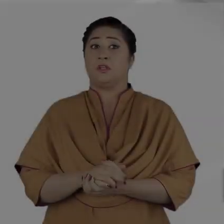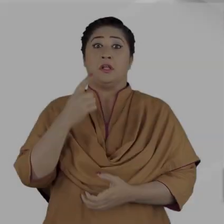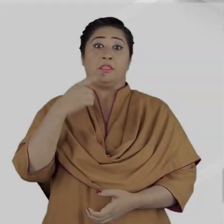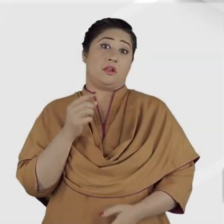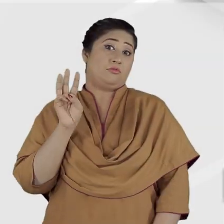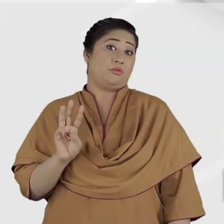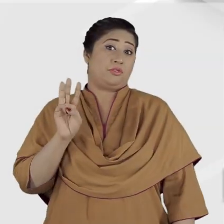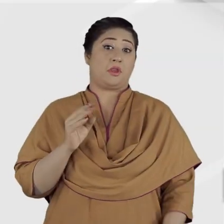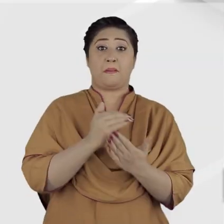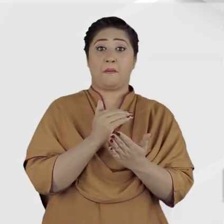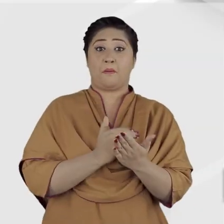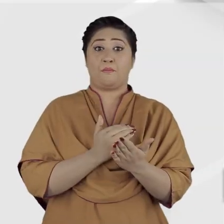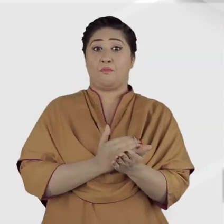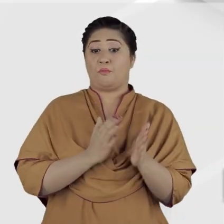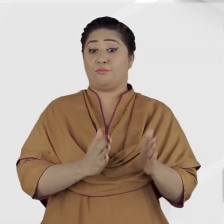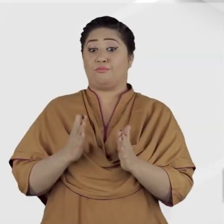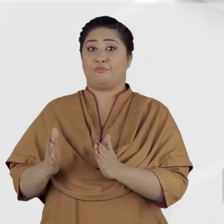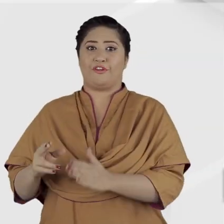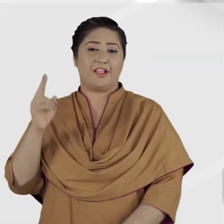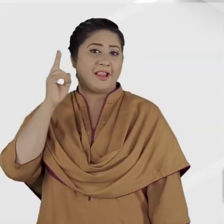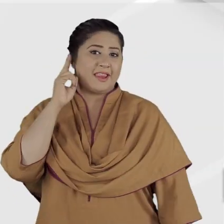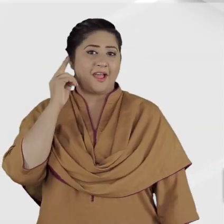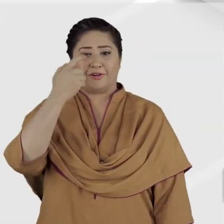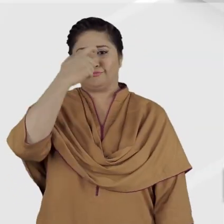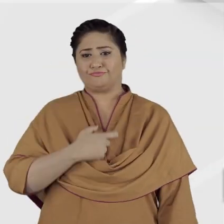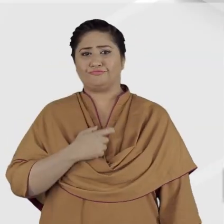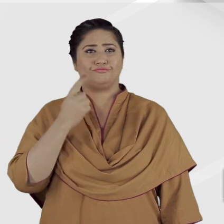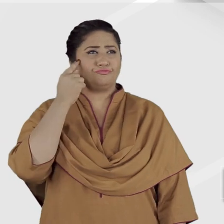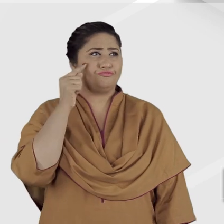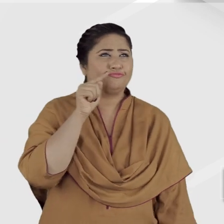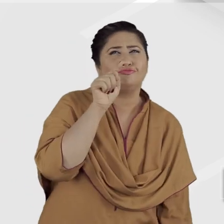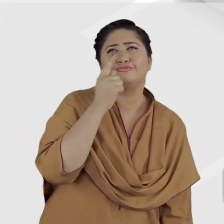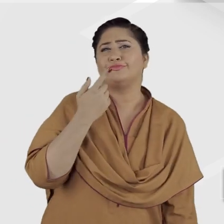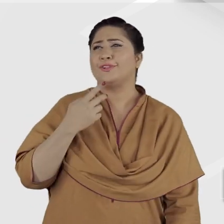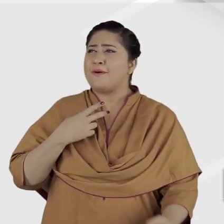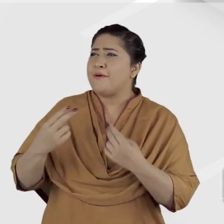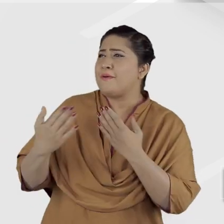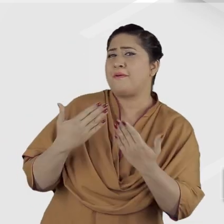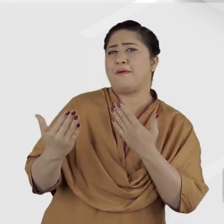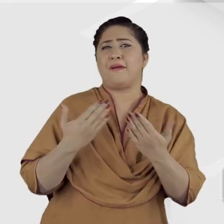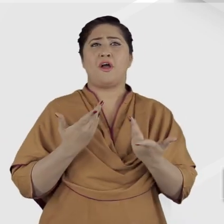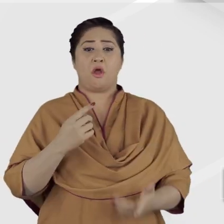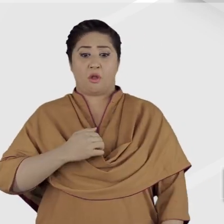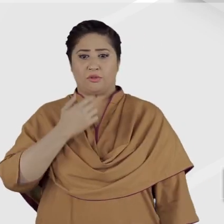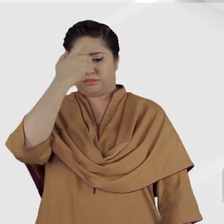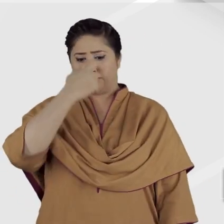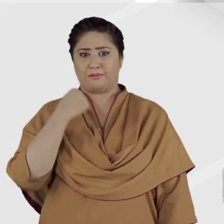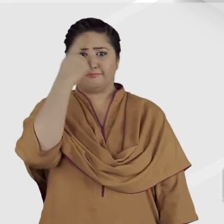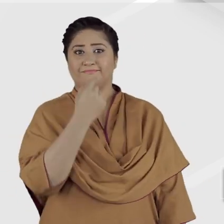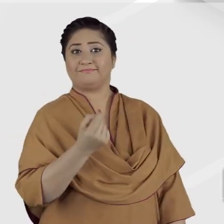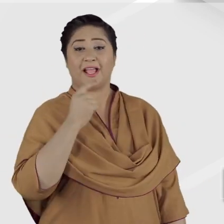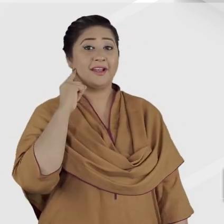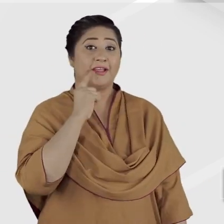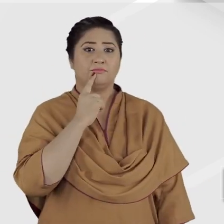There are three models of deafness that affect an individual's perspectives, interactions, and self-identification.